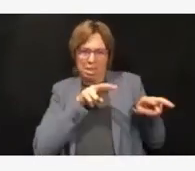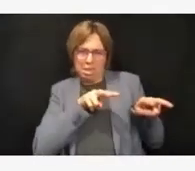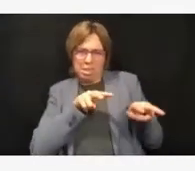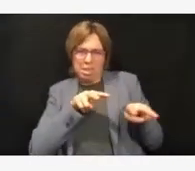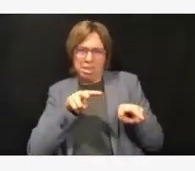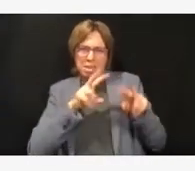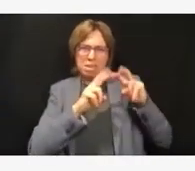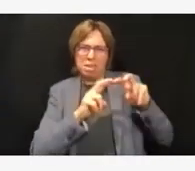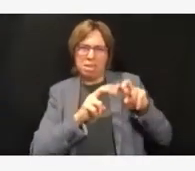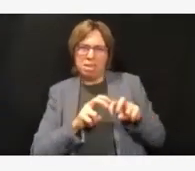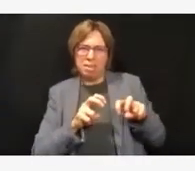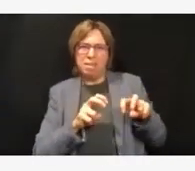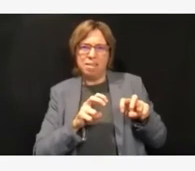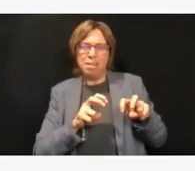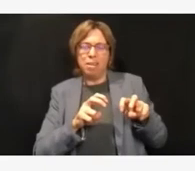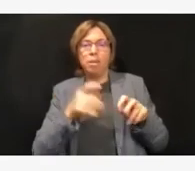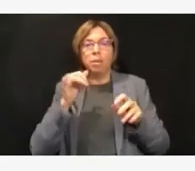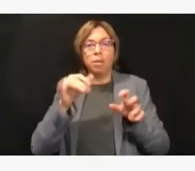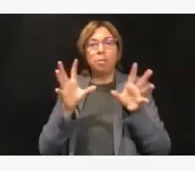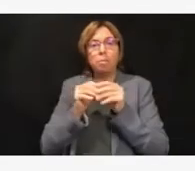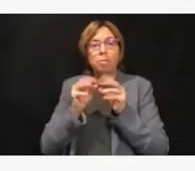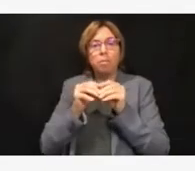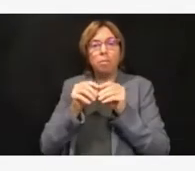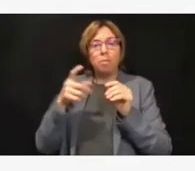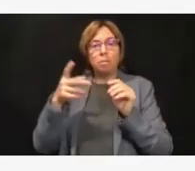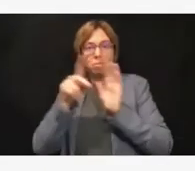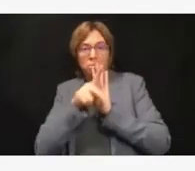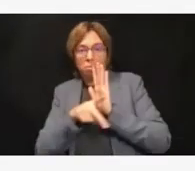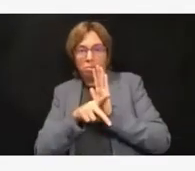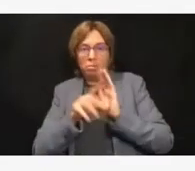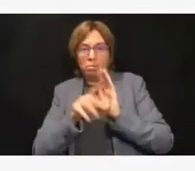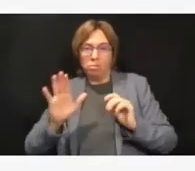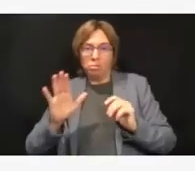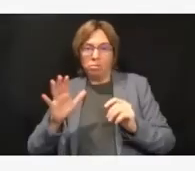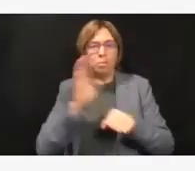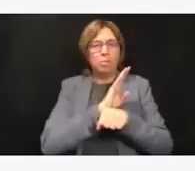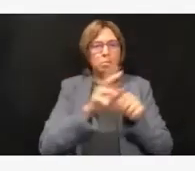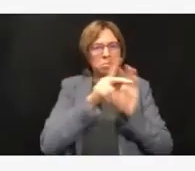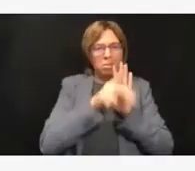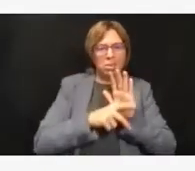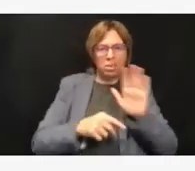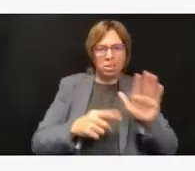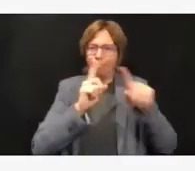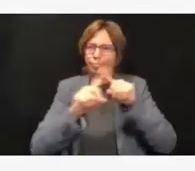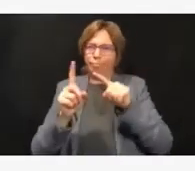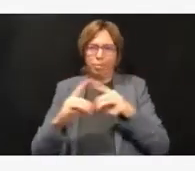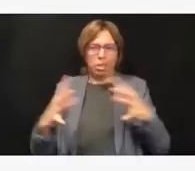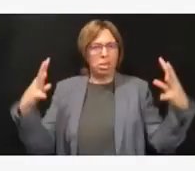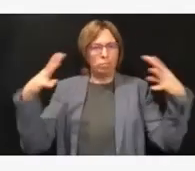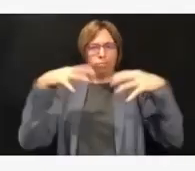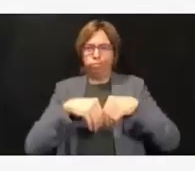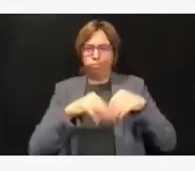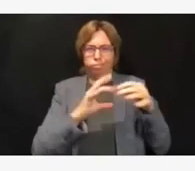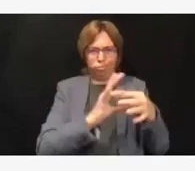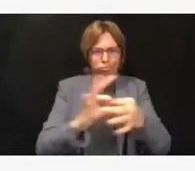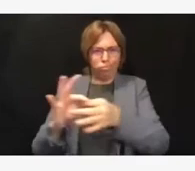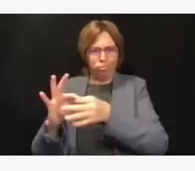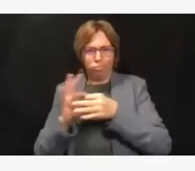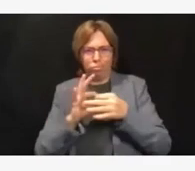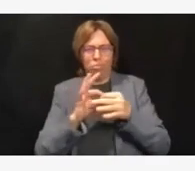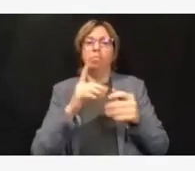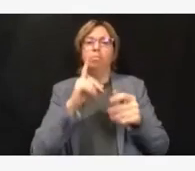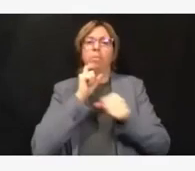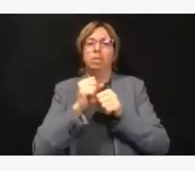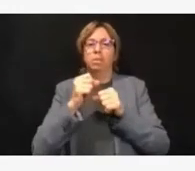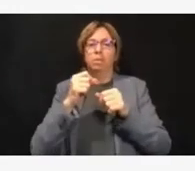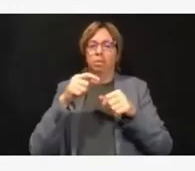head into the holidays this year, when I think the public and businesses have more visibility